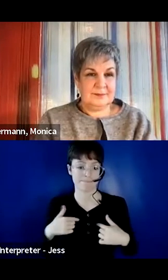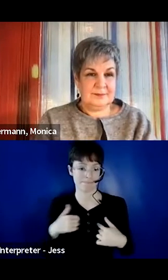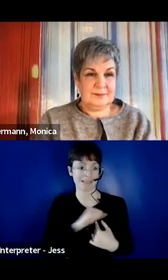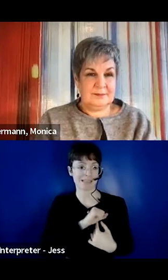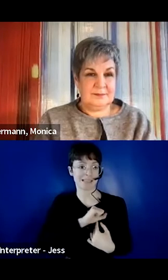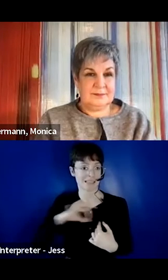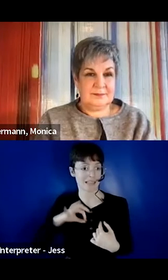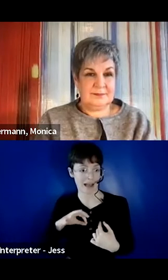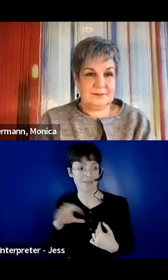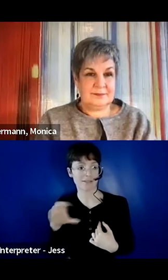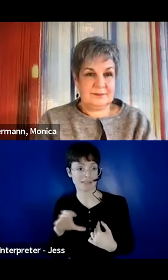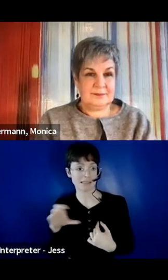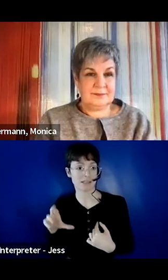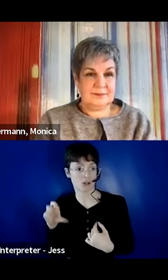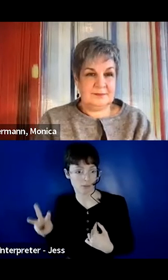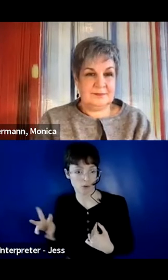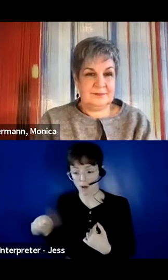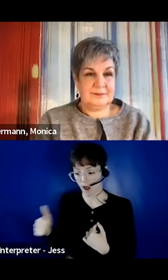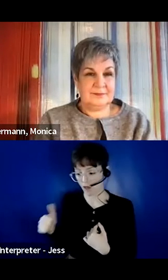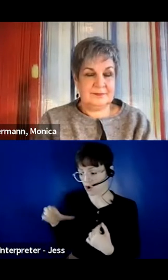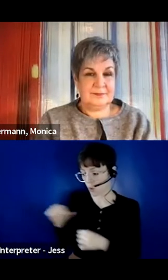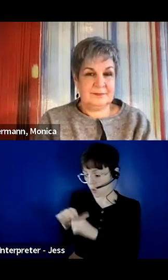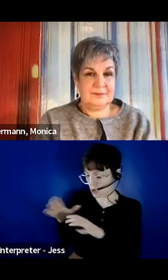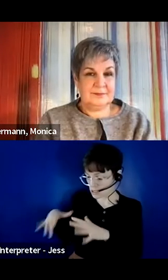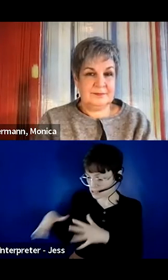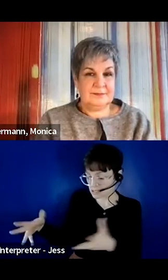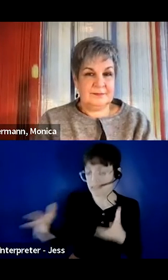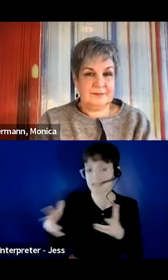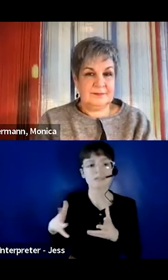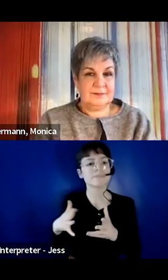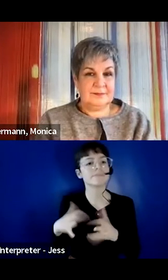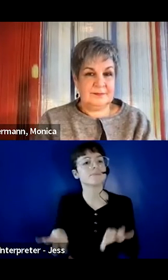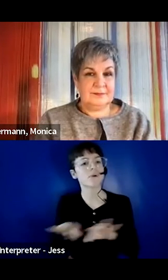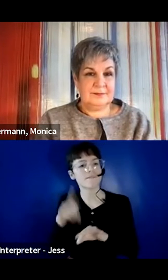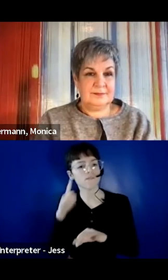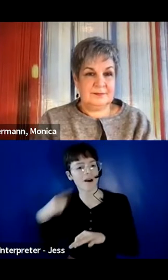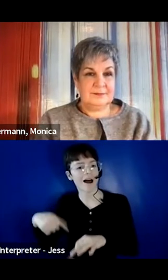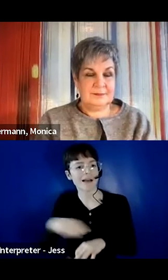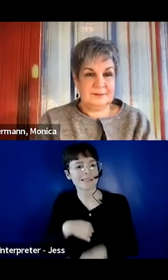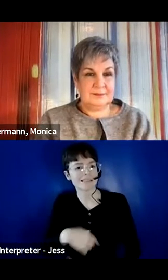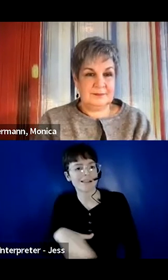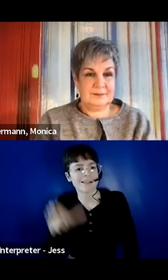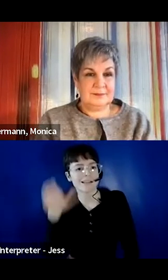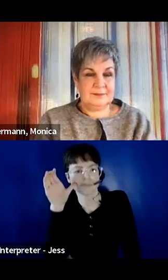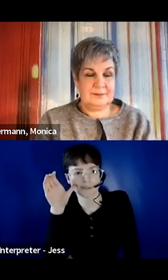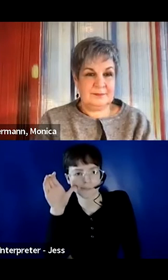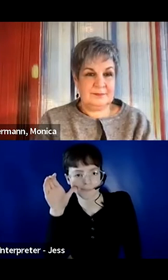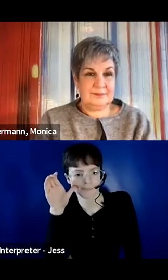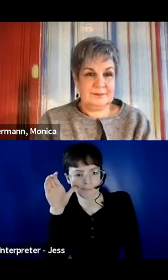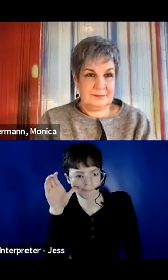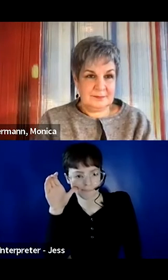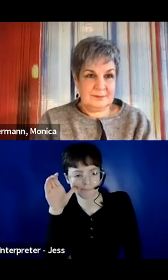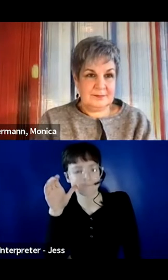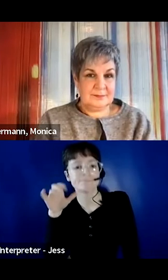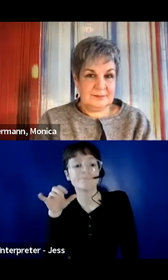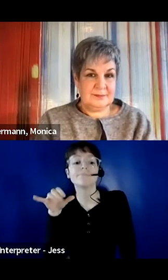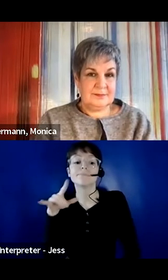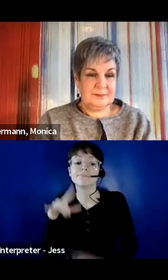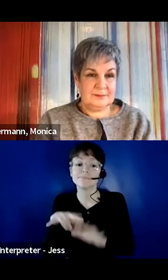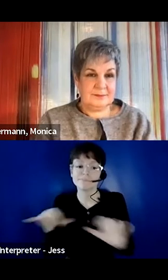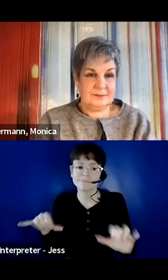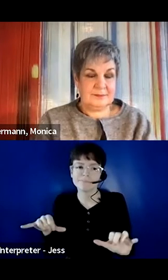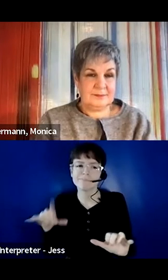about listening, but also having a recognition and a really a deep